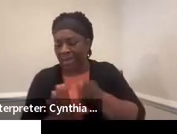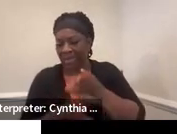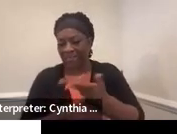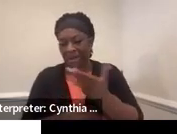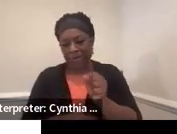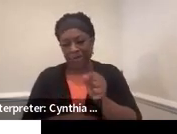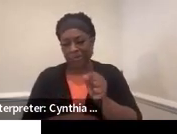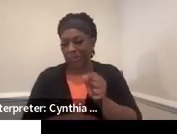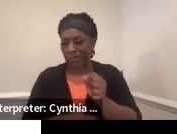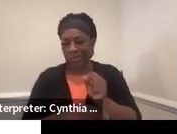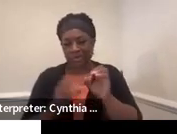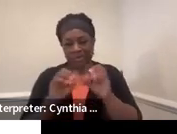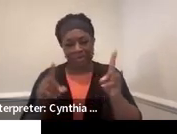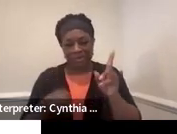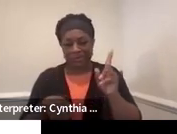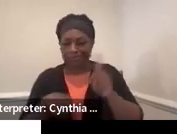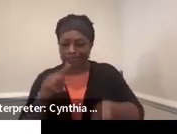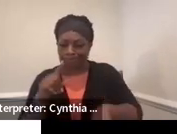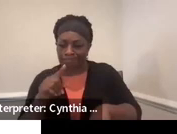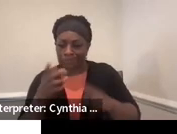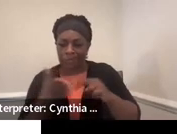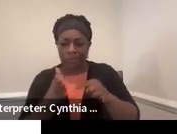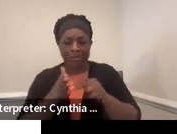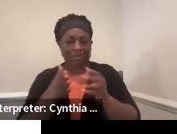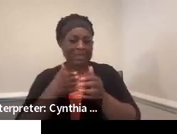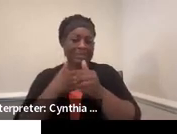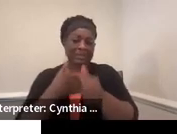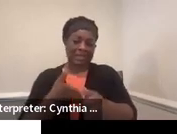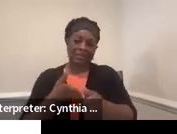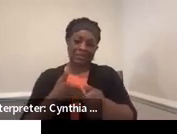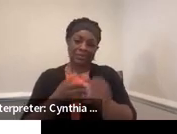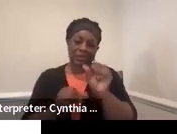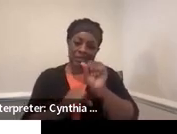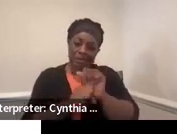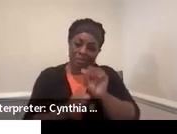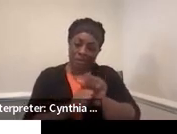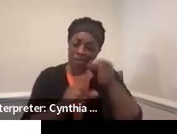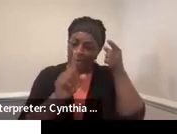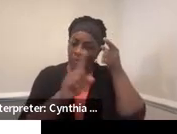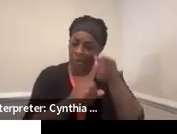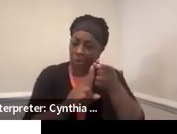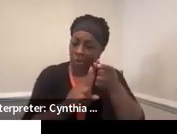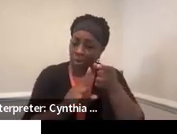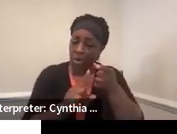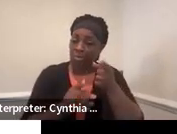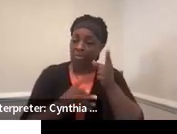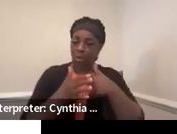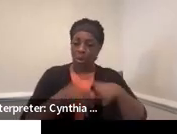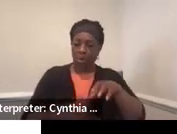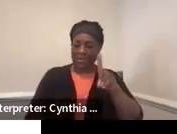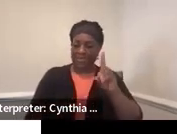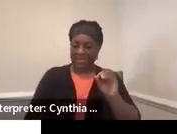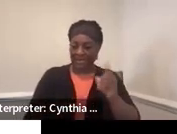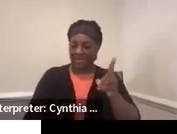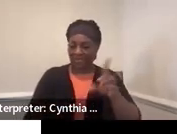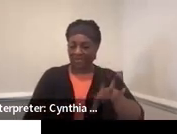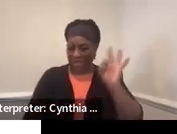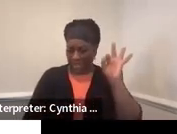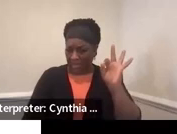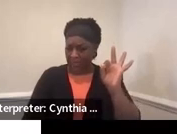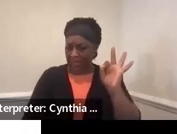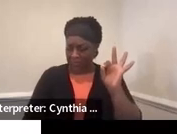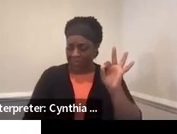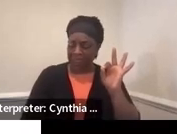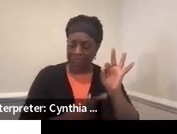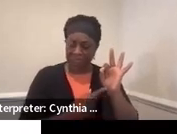education that would lead him to this employment goal. But what we did find was that the